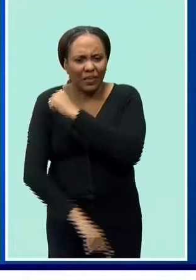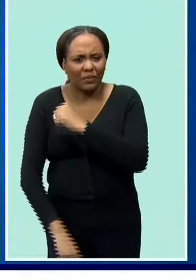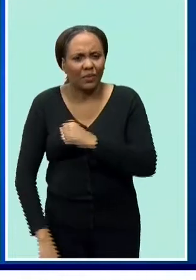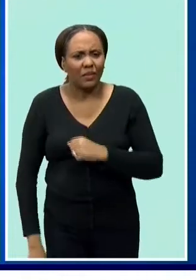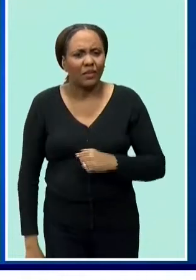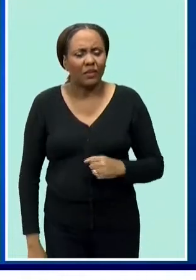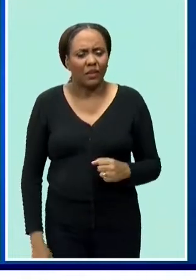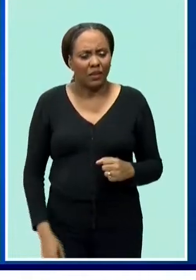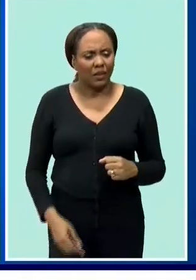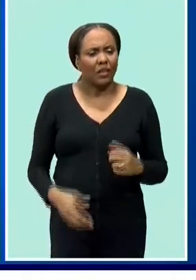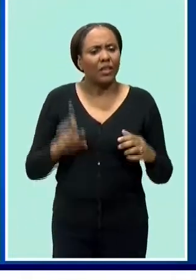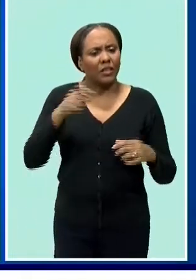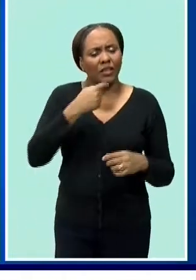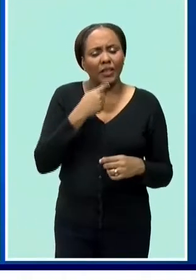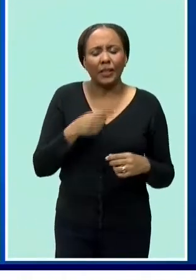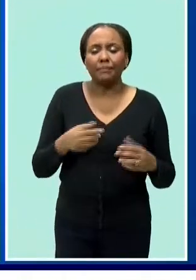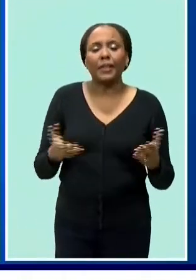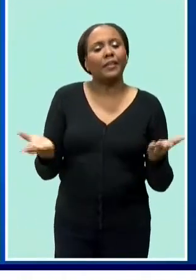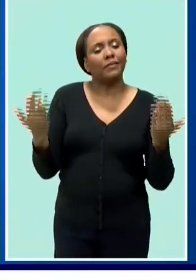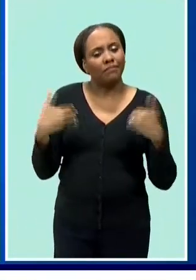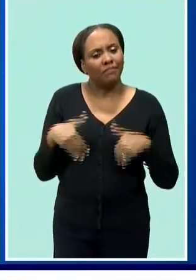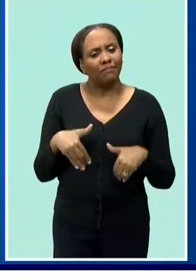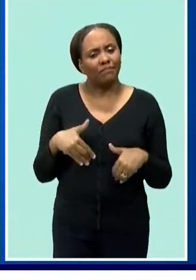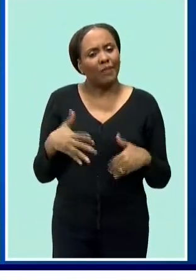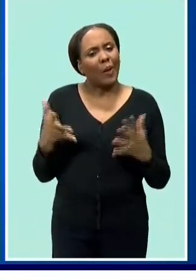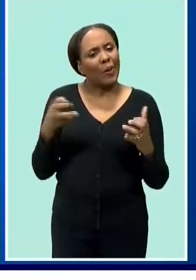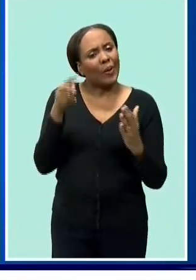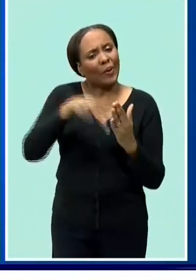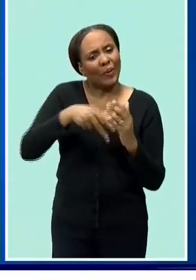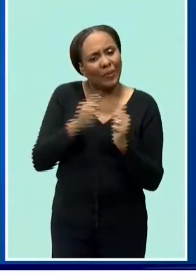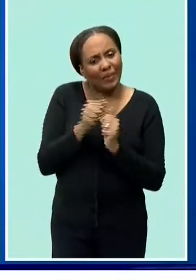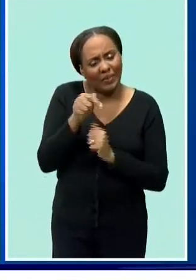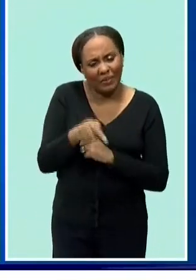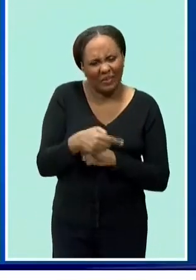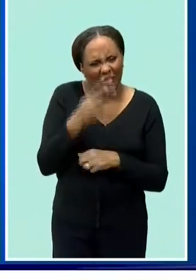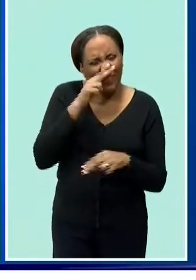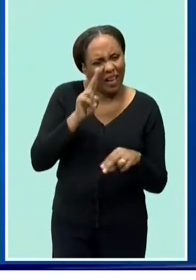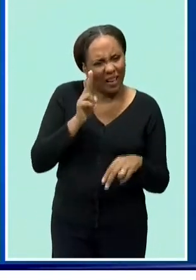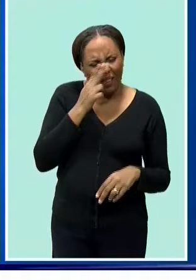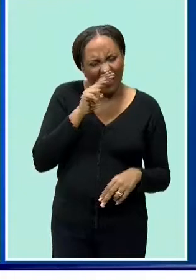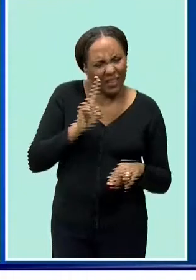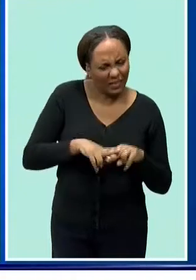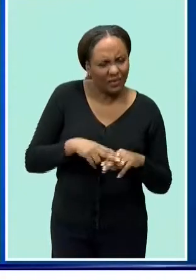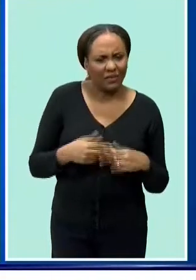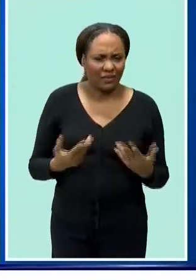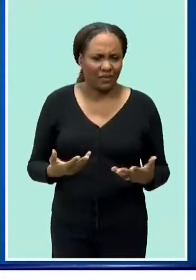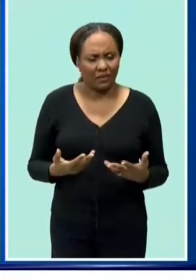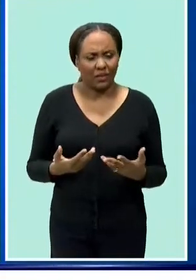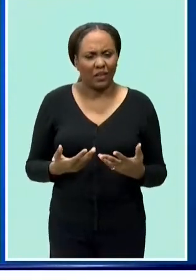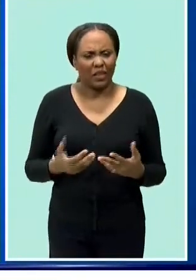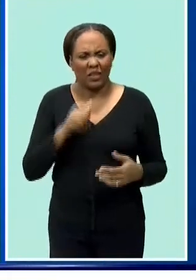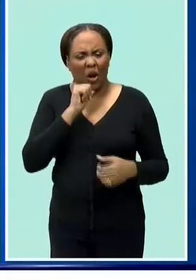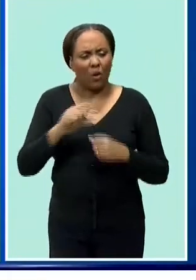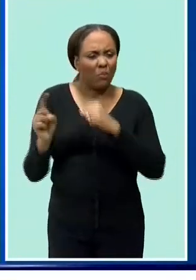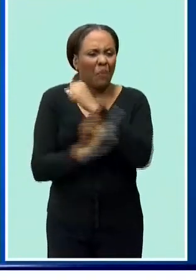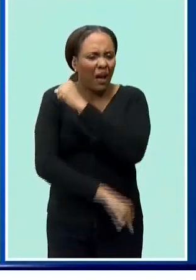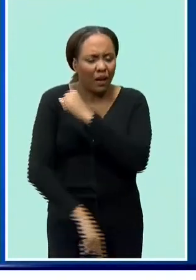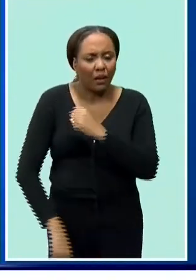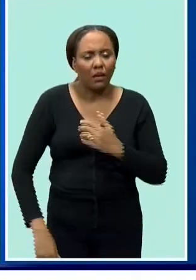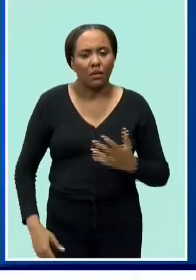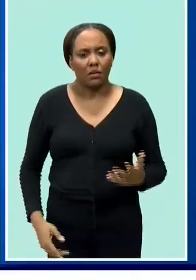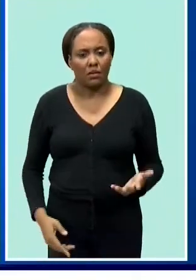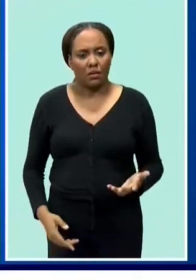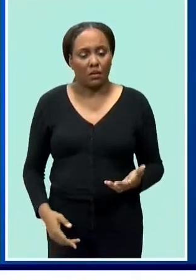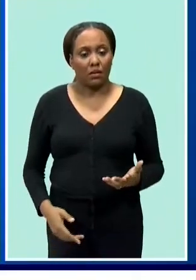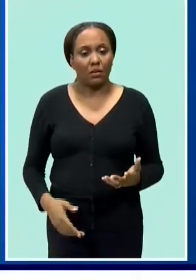like a reward let's do this together let's read and have some fun rather than making it punitive so as i was saying from one parent to